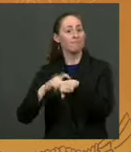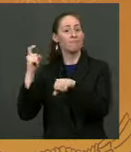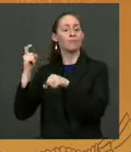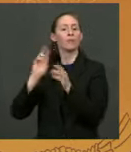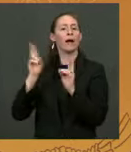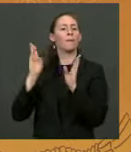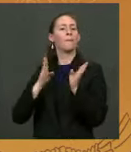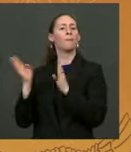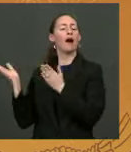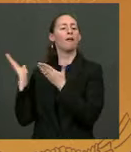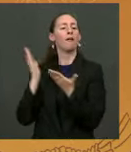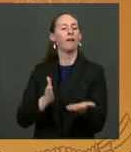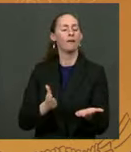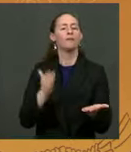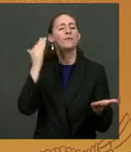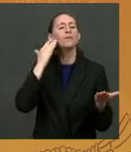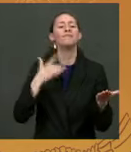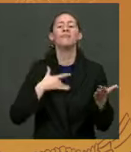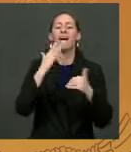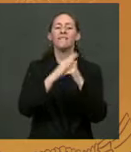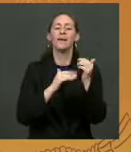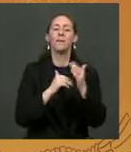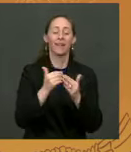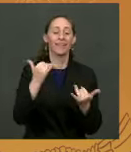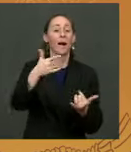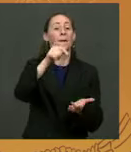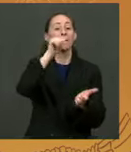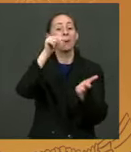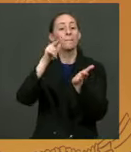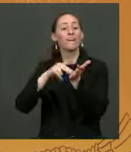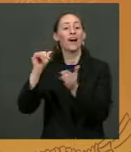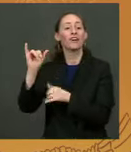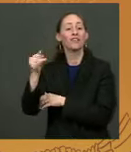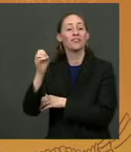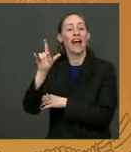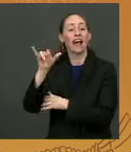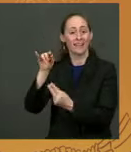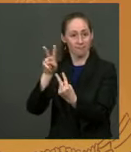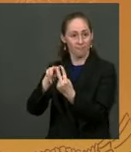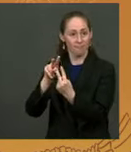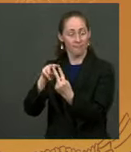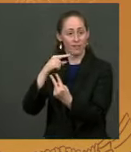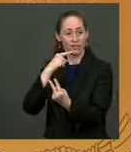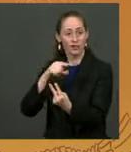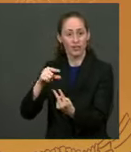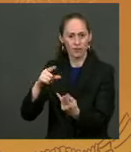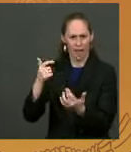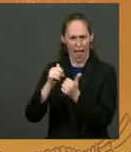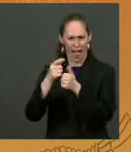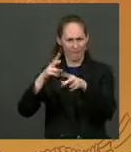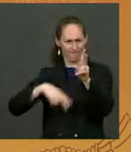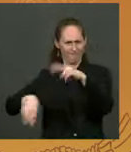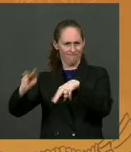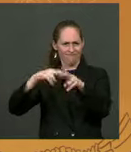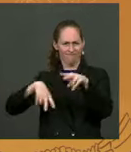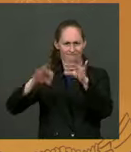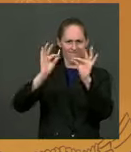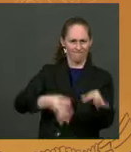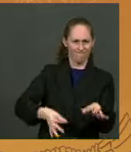Peanut Butter and Jelly were selected based on their temperament, appearance, and I suspect vaccination status. I —